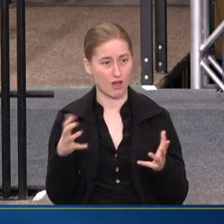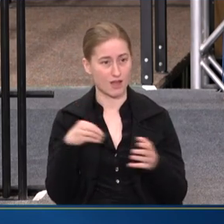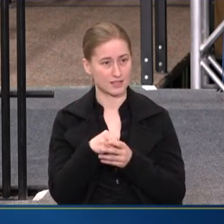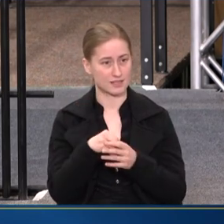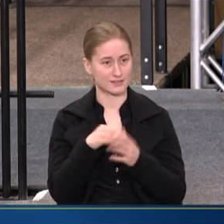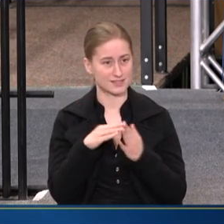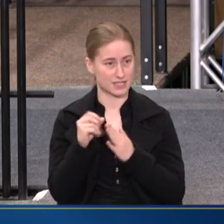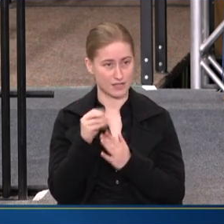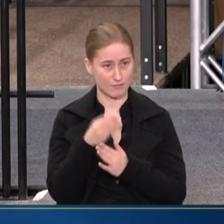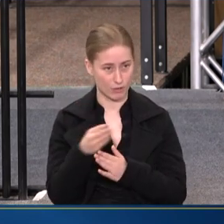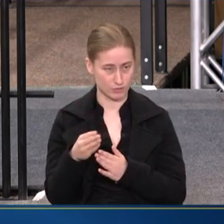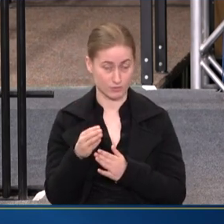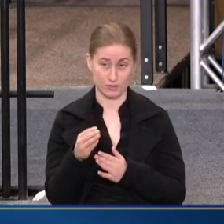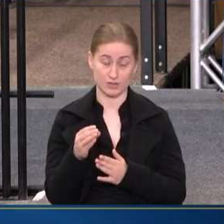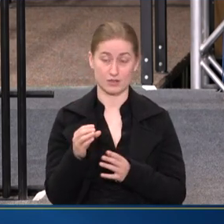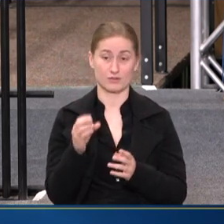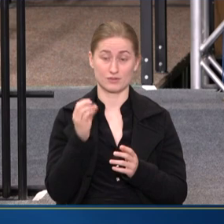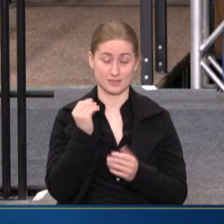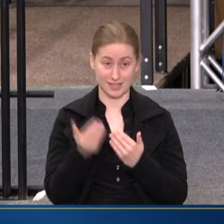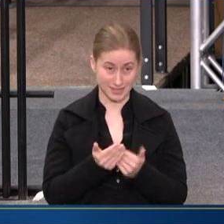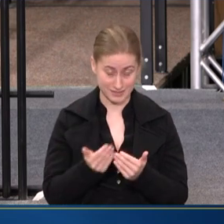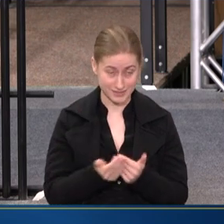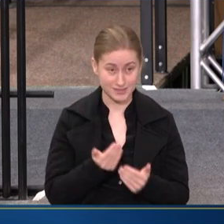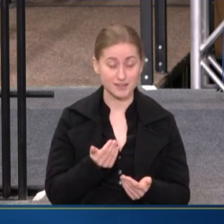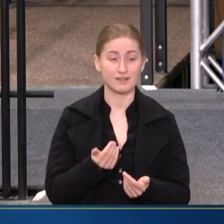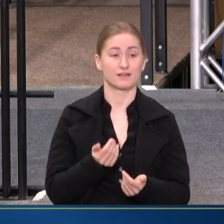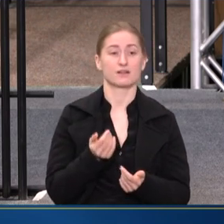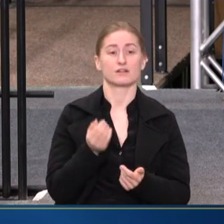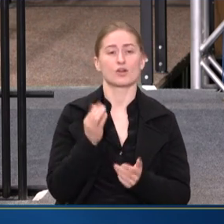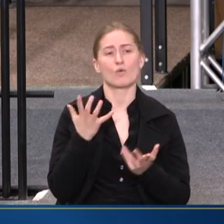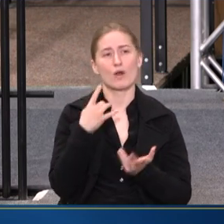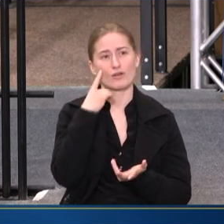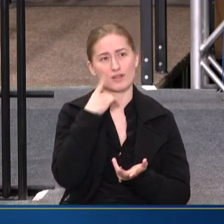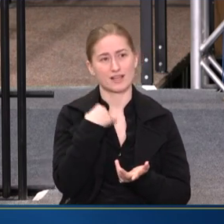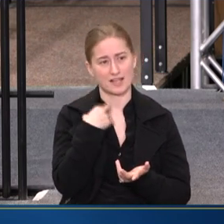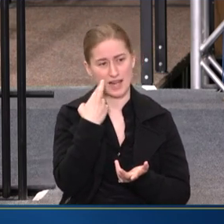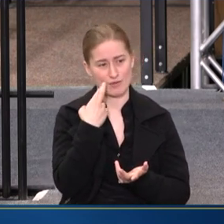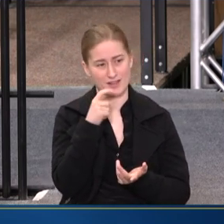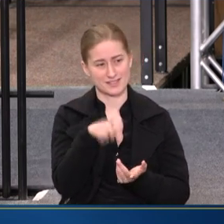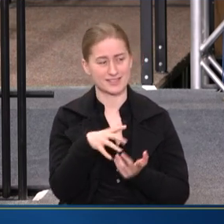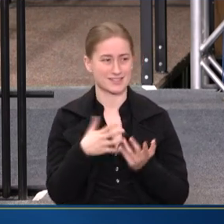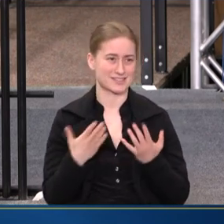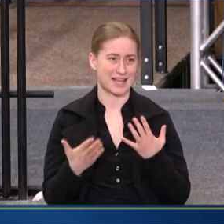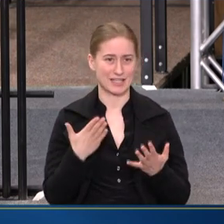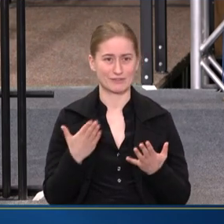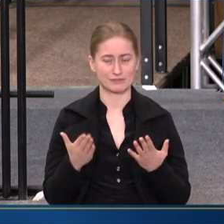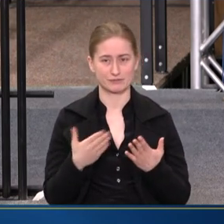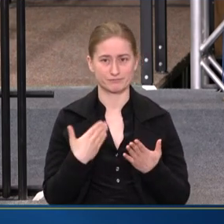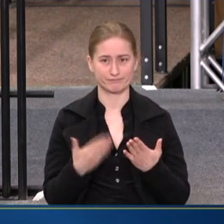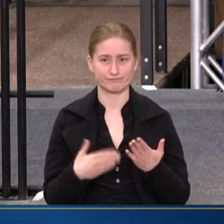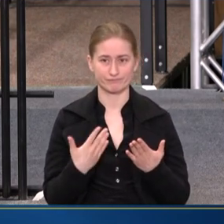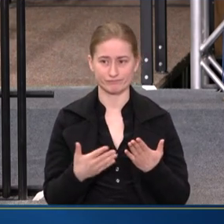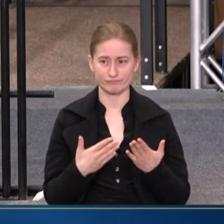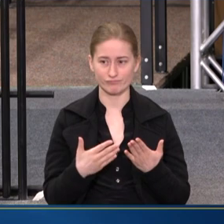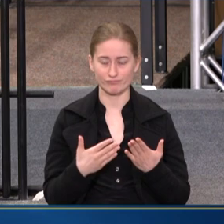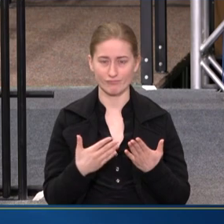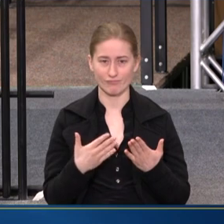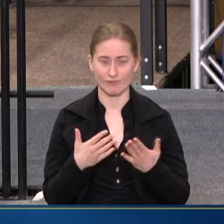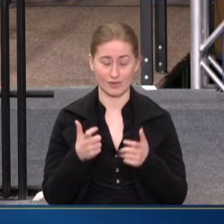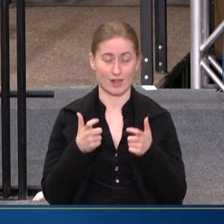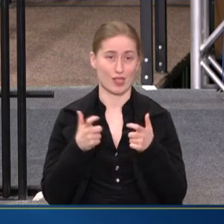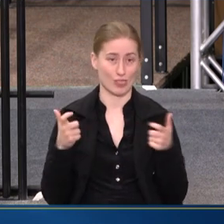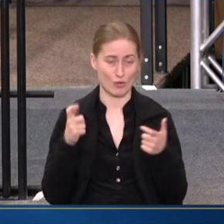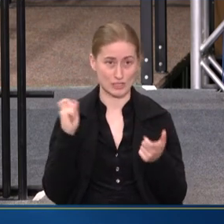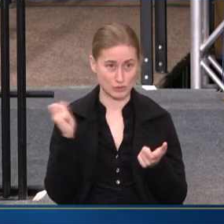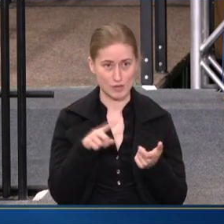Baltimore, which is no small feat. What do you think is, you know, and I realize this is kind of a loaded question,